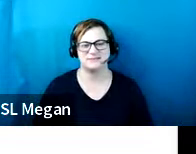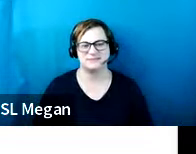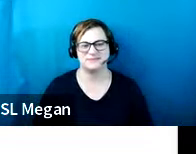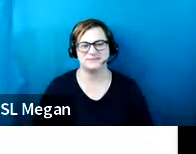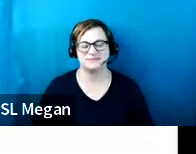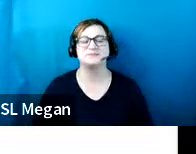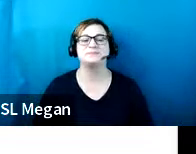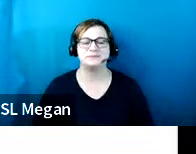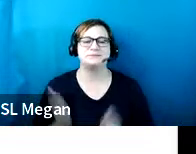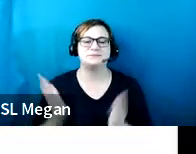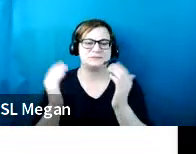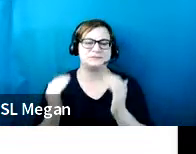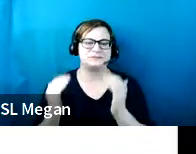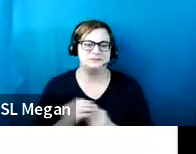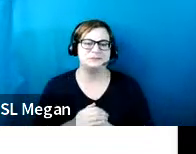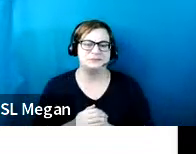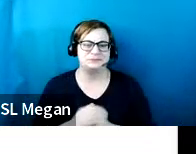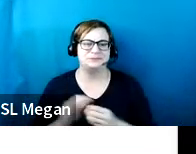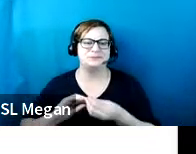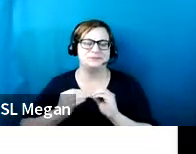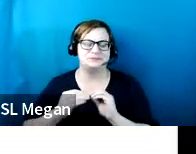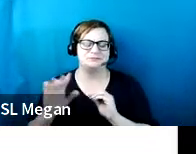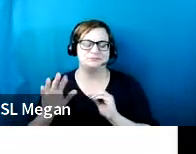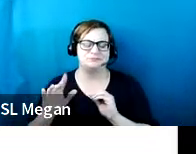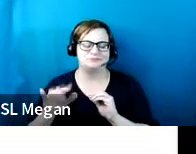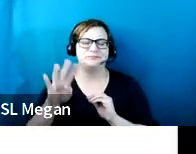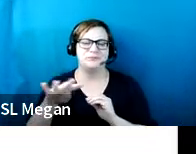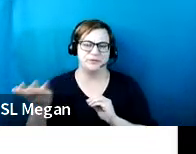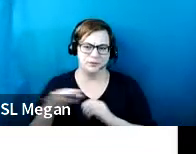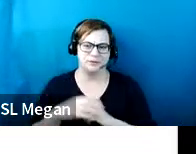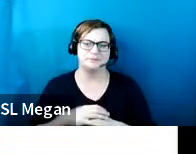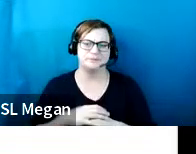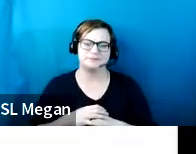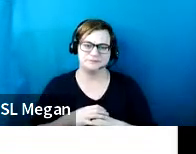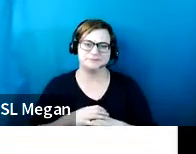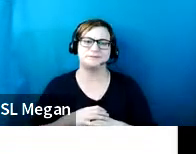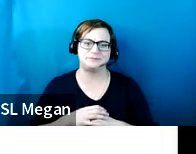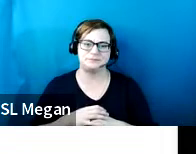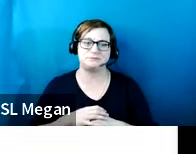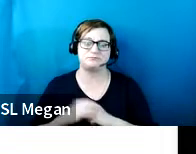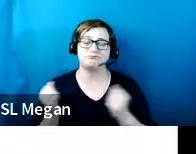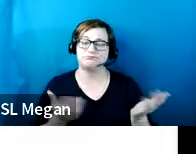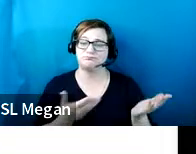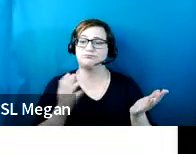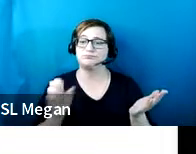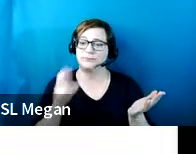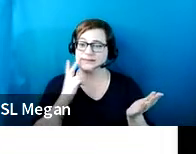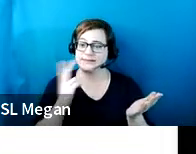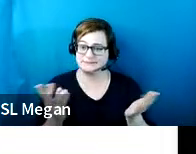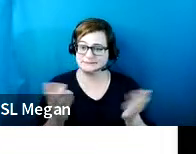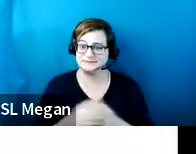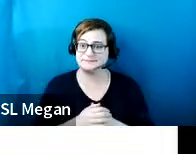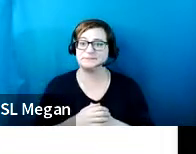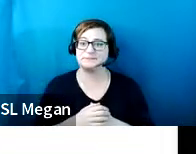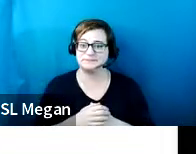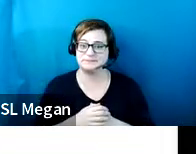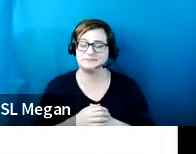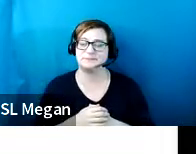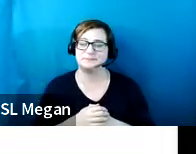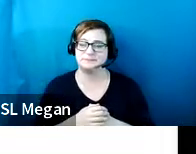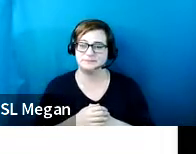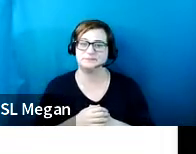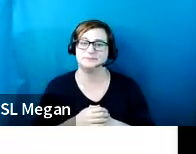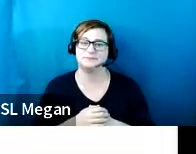Okay. So let's move on to the next slide, slide number 44. And here on this slide, um, we show, we're going to show some of the